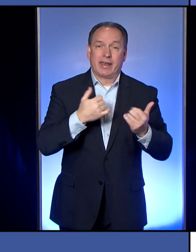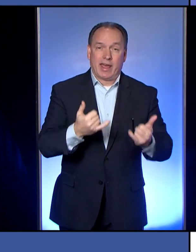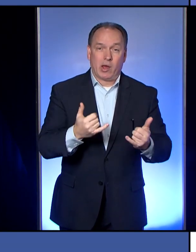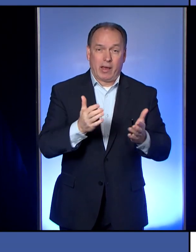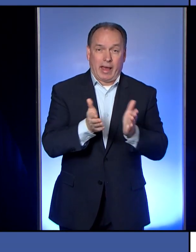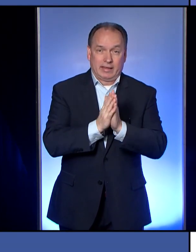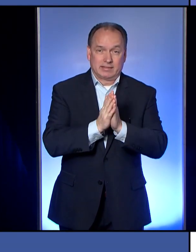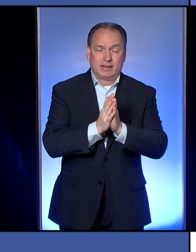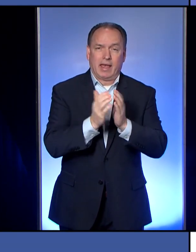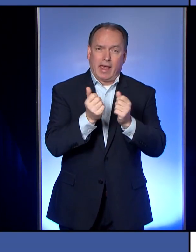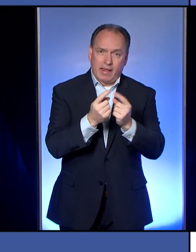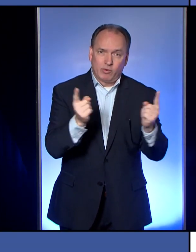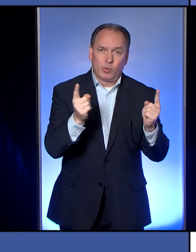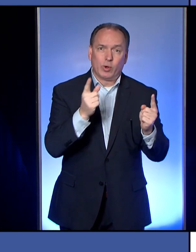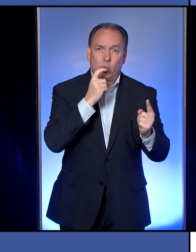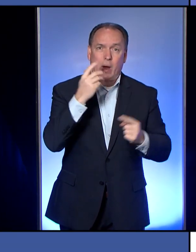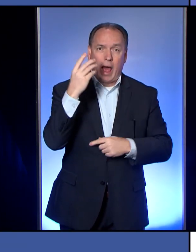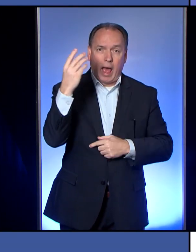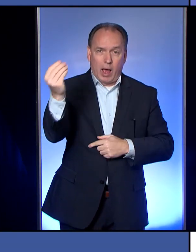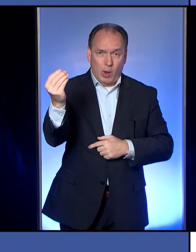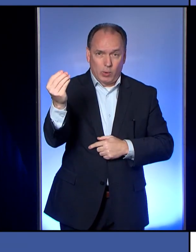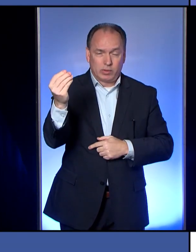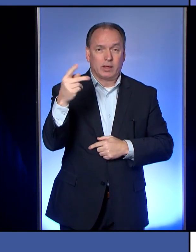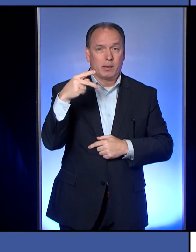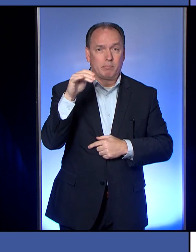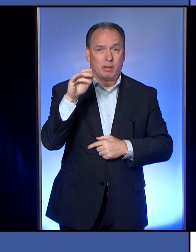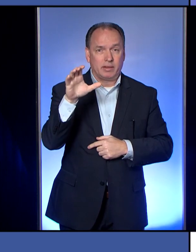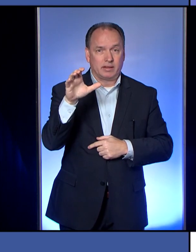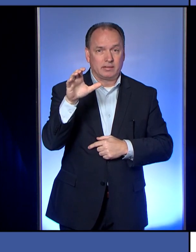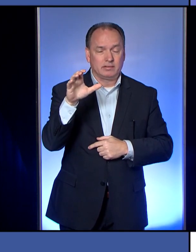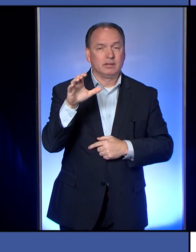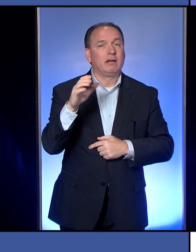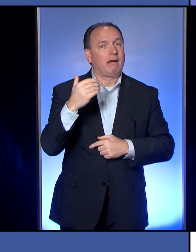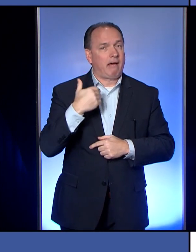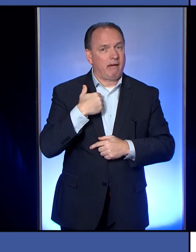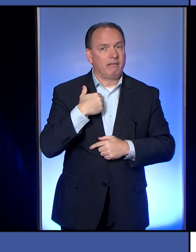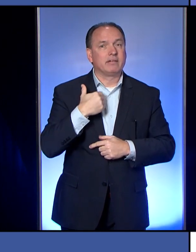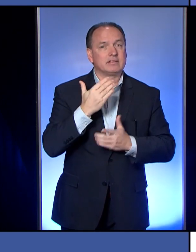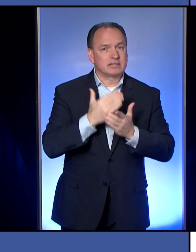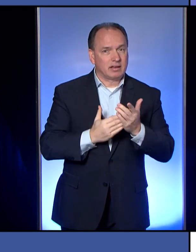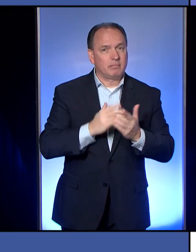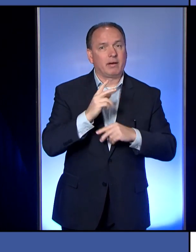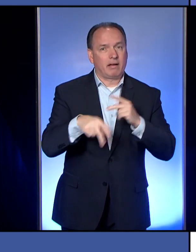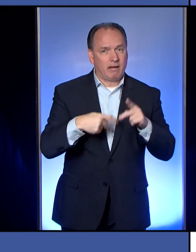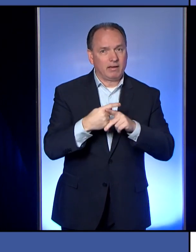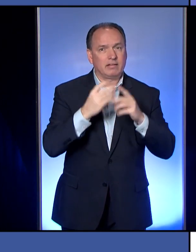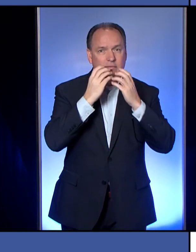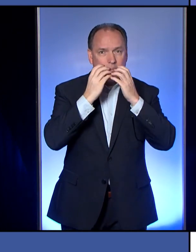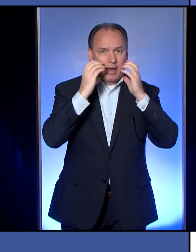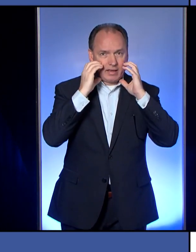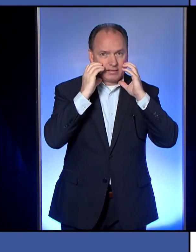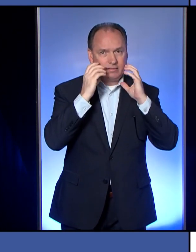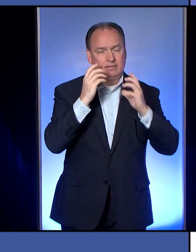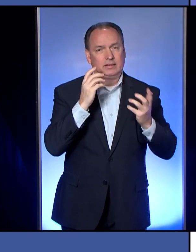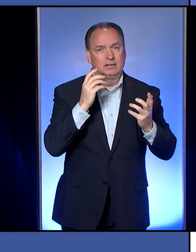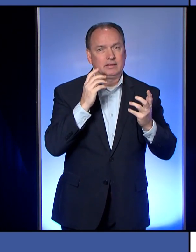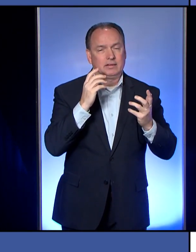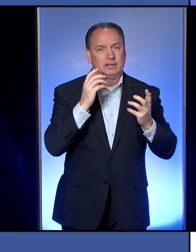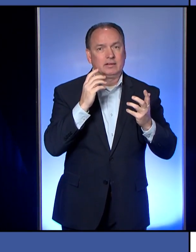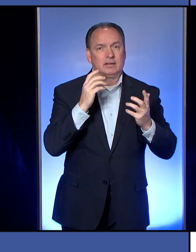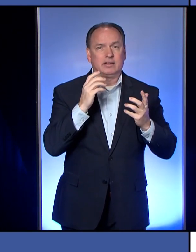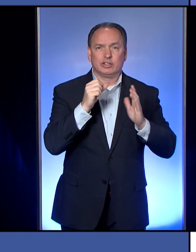now is that everyone who goes out in public wear some sort of mask. We asked you to leave the